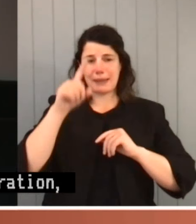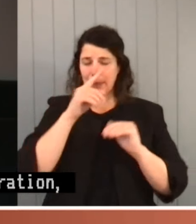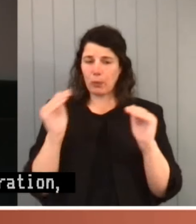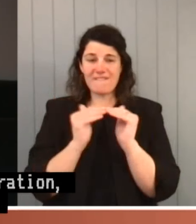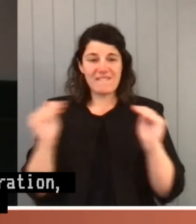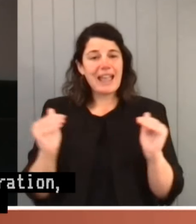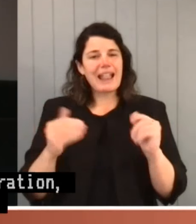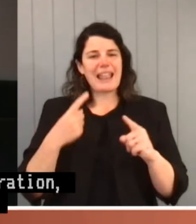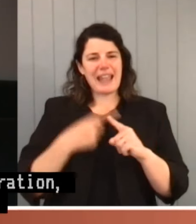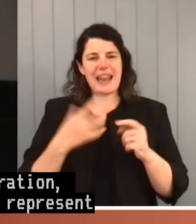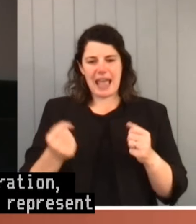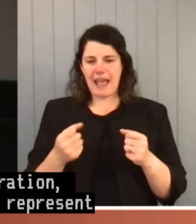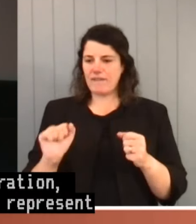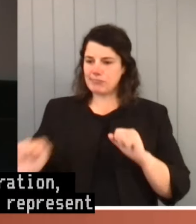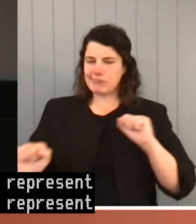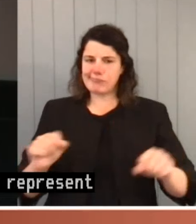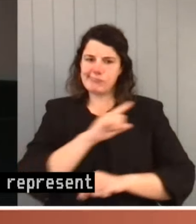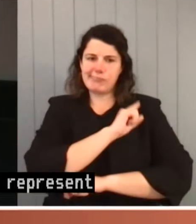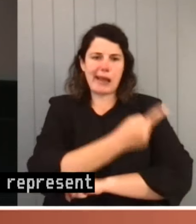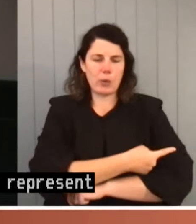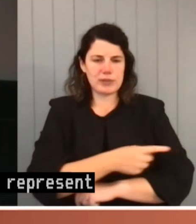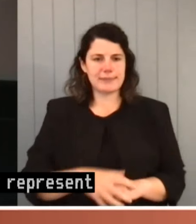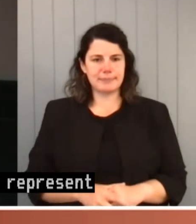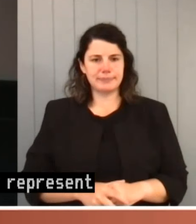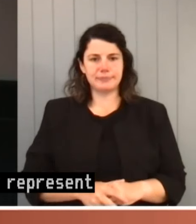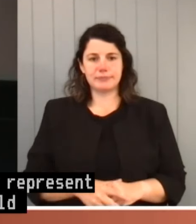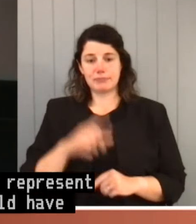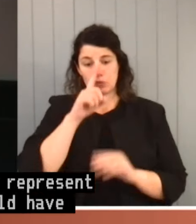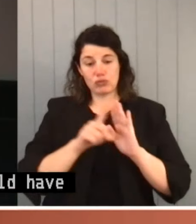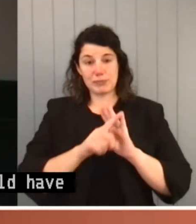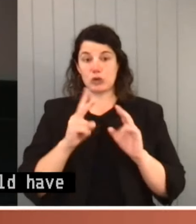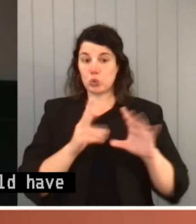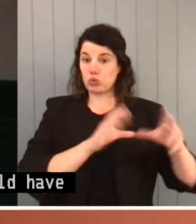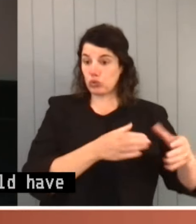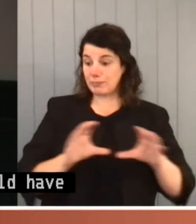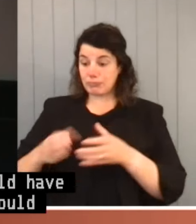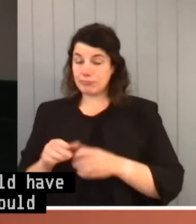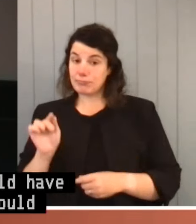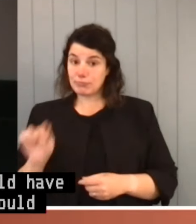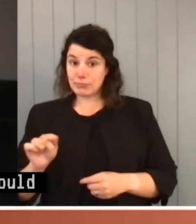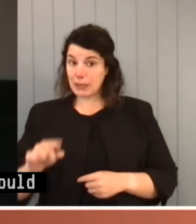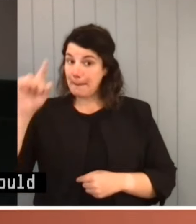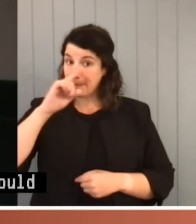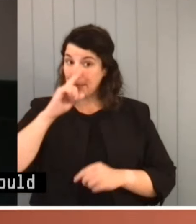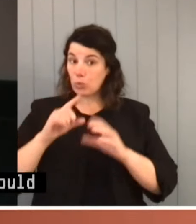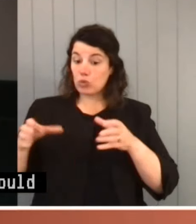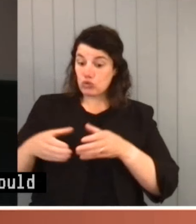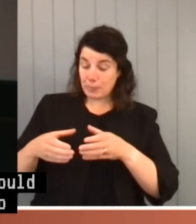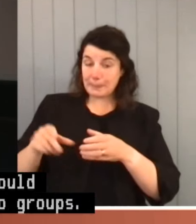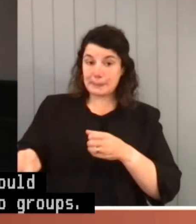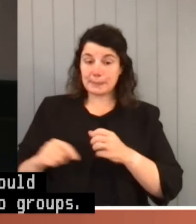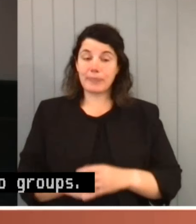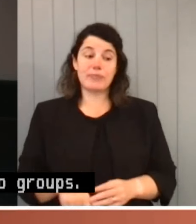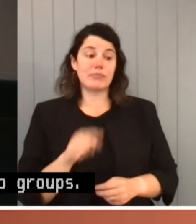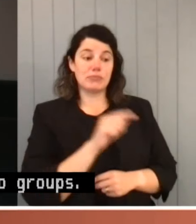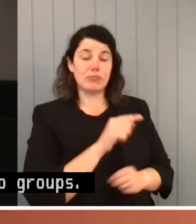coordinate powers. They should represent the people in two groups. One should represent the people grouped as a whole and the other